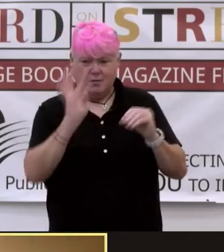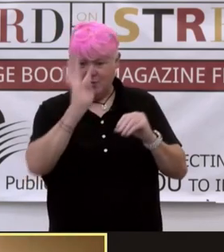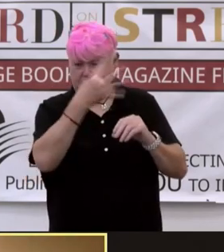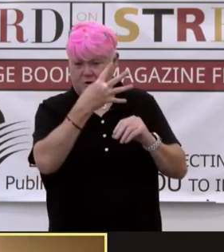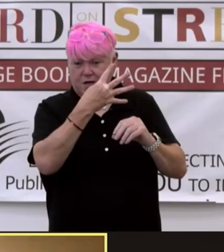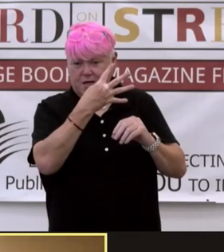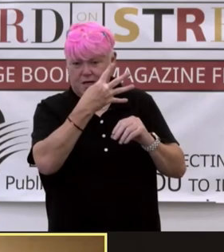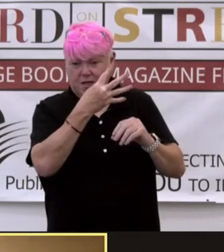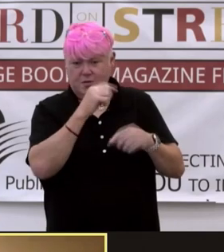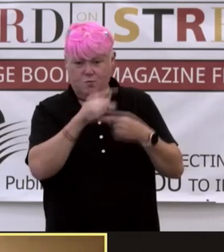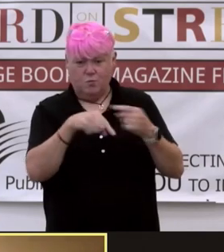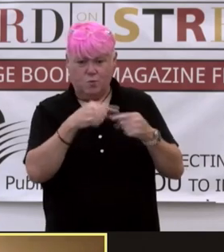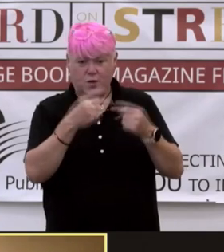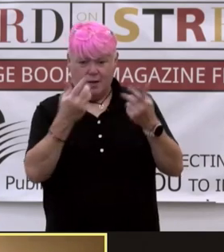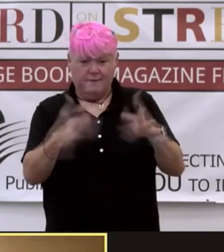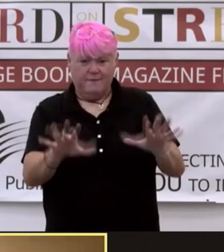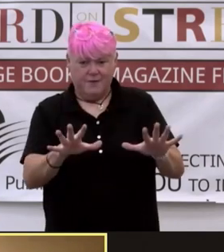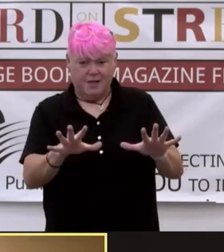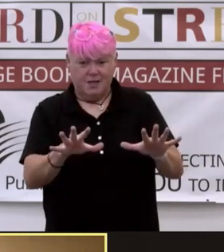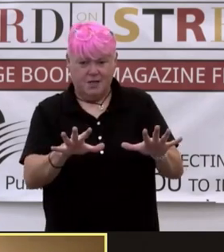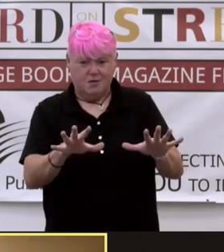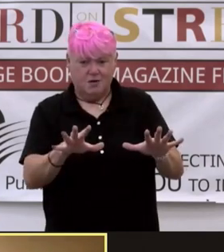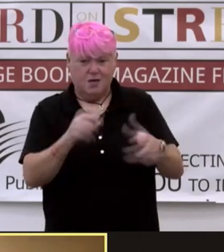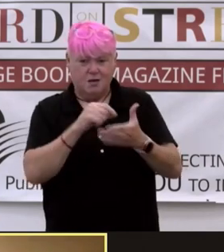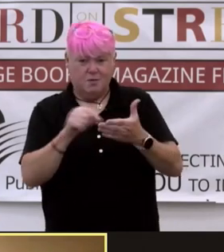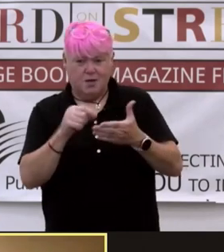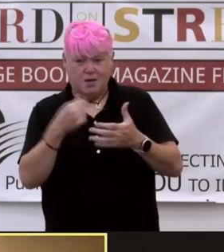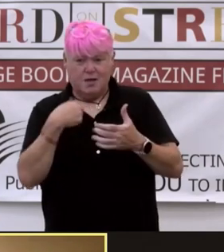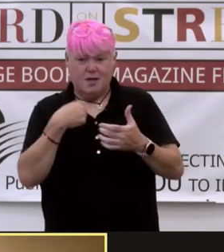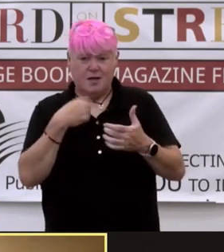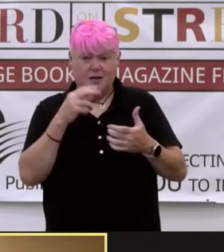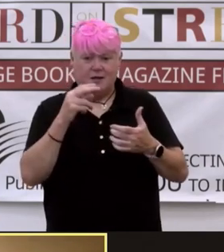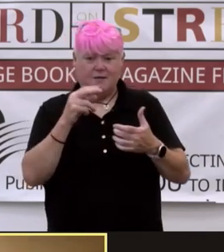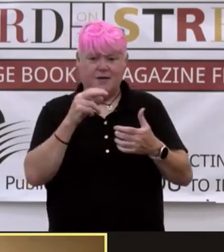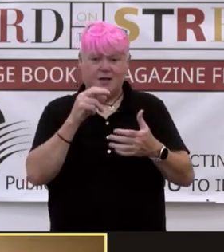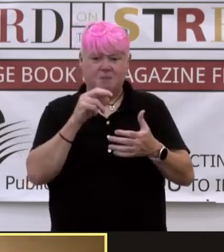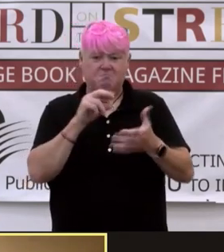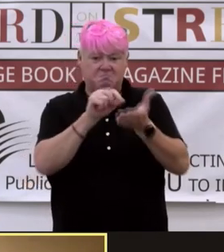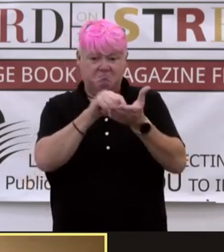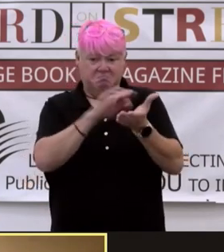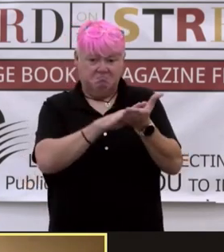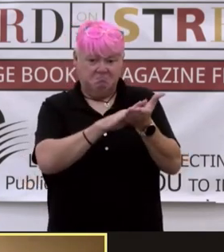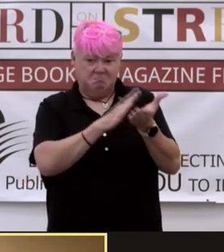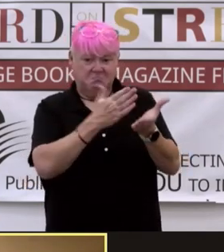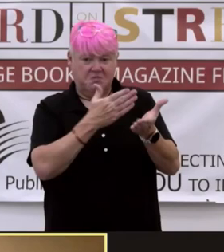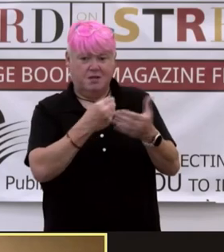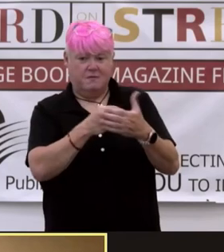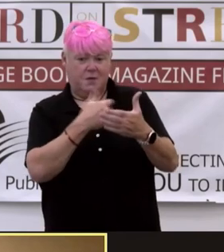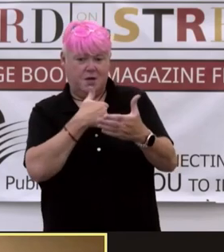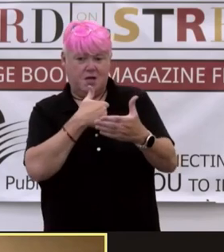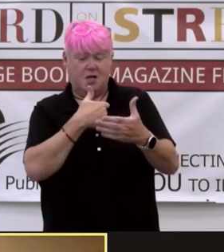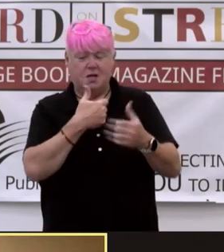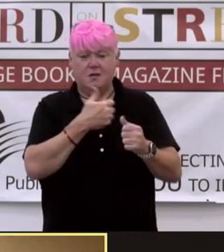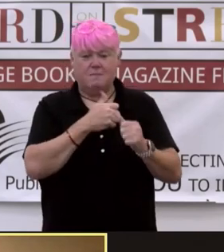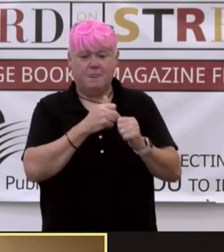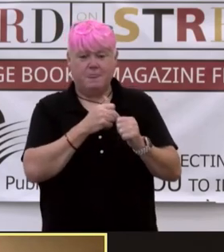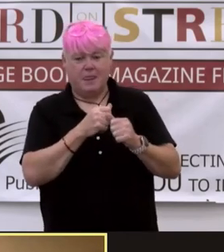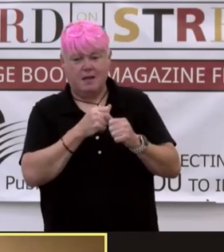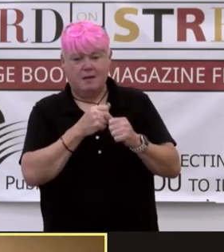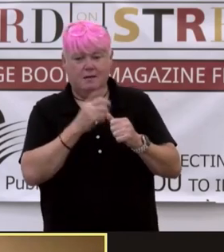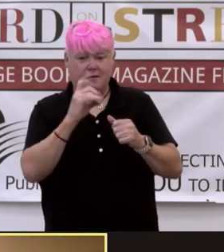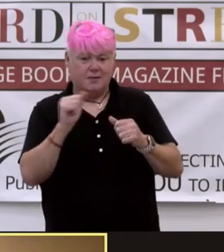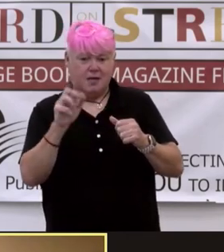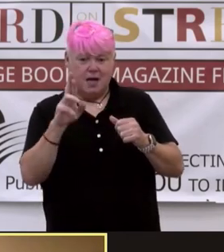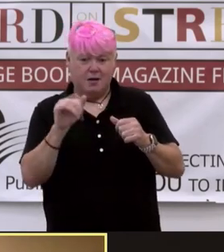done writing a book, I also have a notebook accompanying like a behind the scenes. I will have diary writer, diary entries, or just